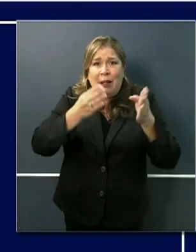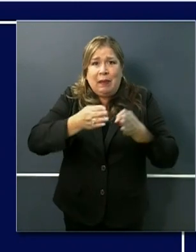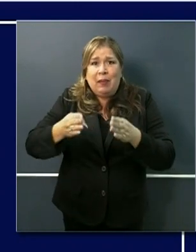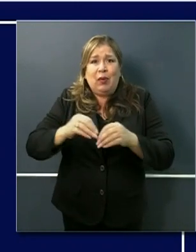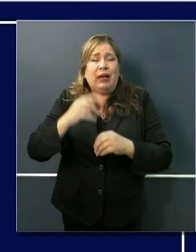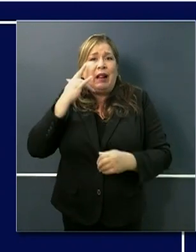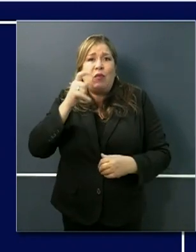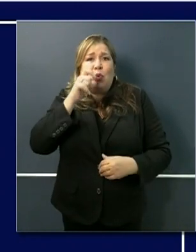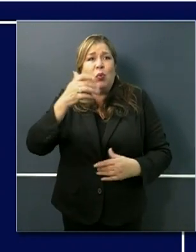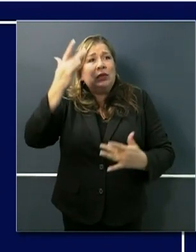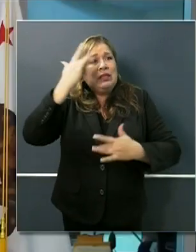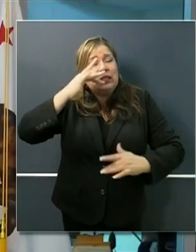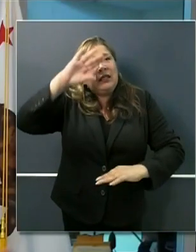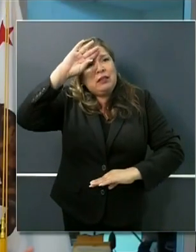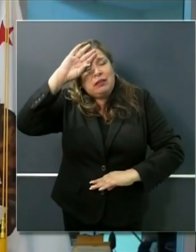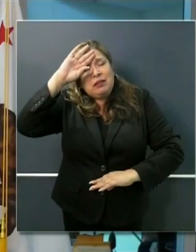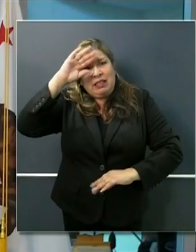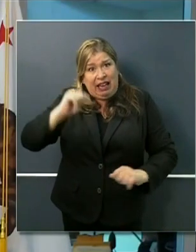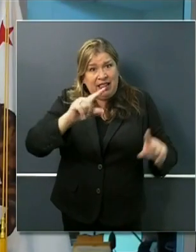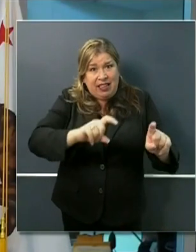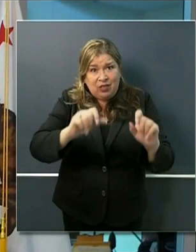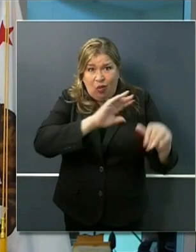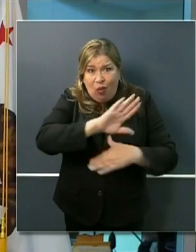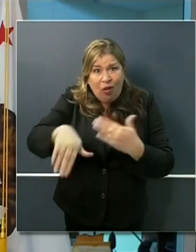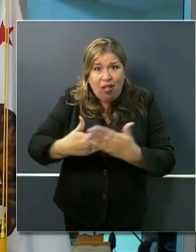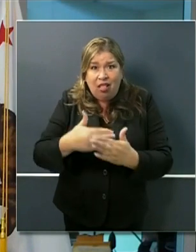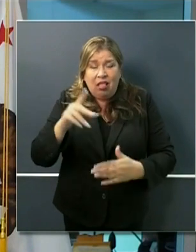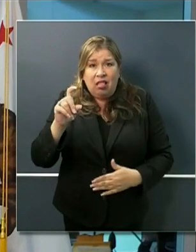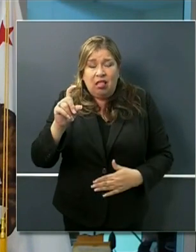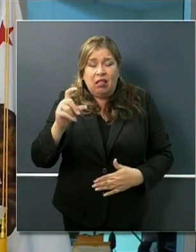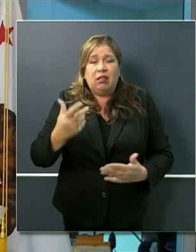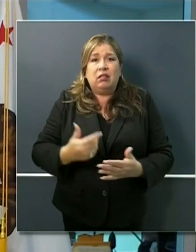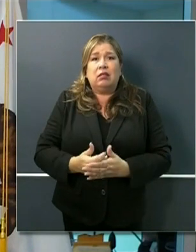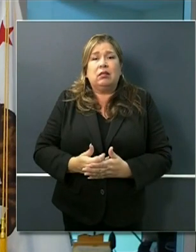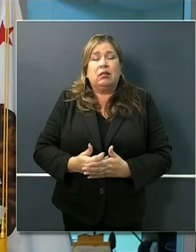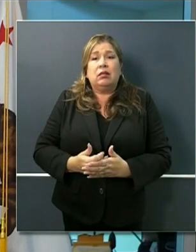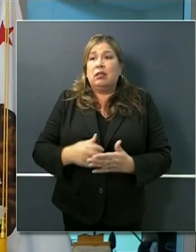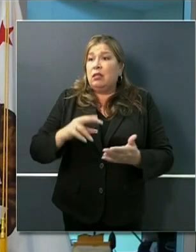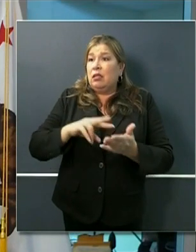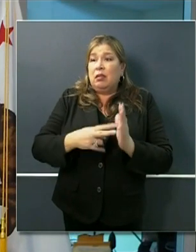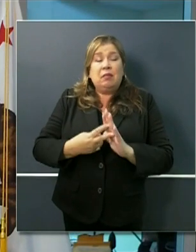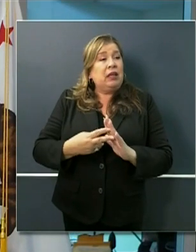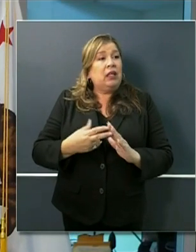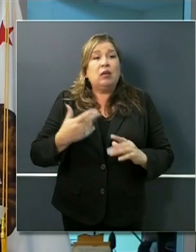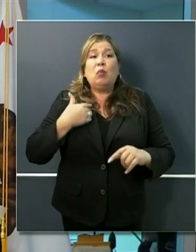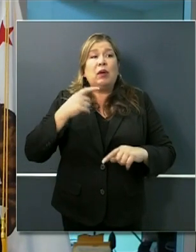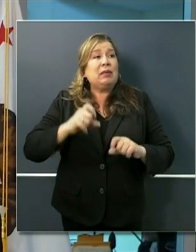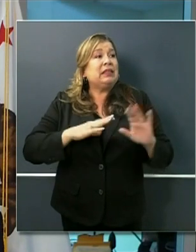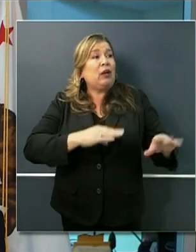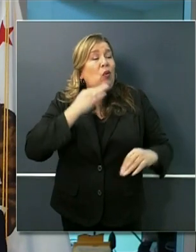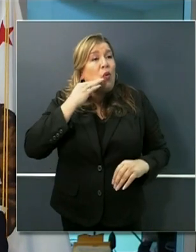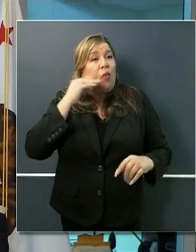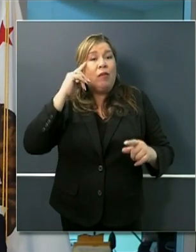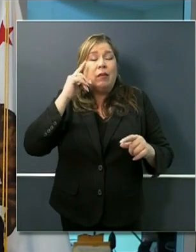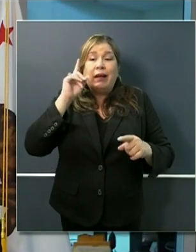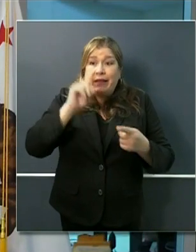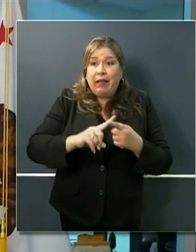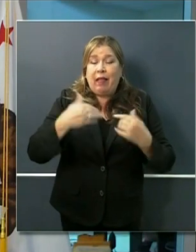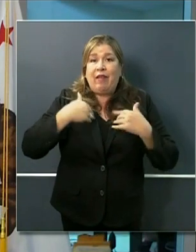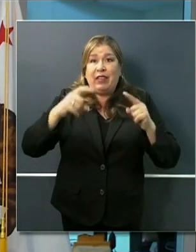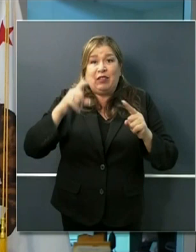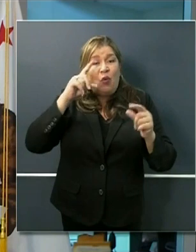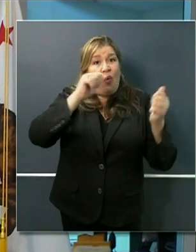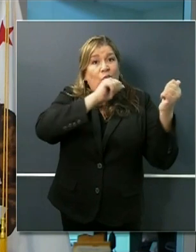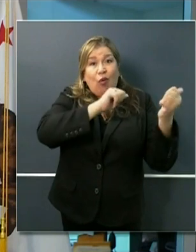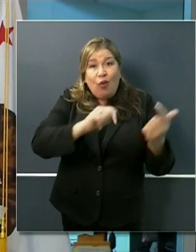mean that we can't take action before we have entire testings available for everybody across every place in the state but is something that is essential for us to